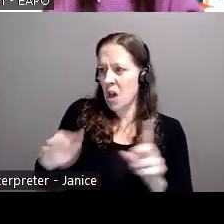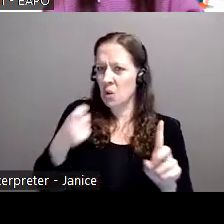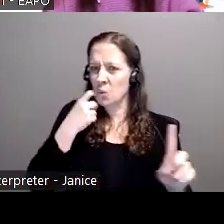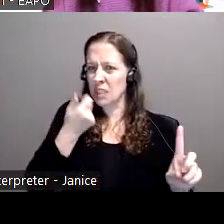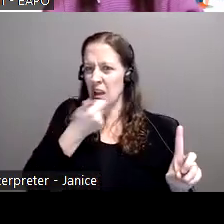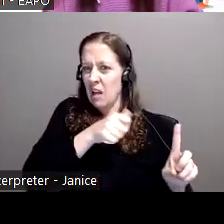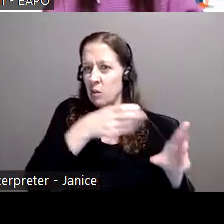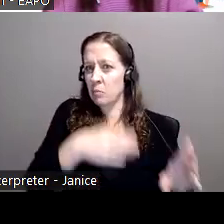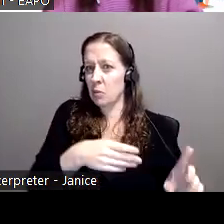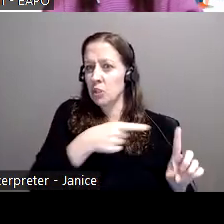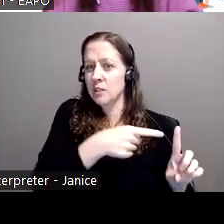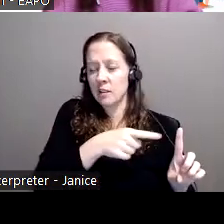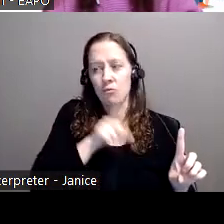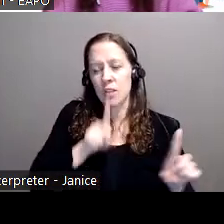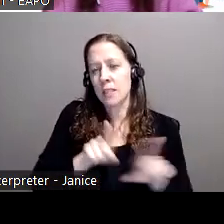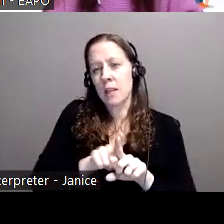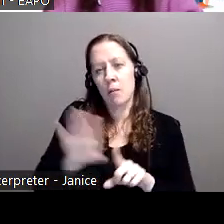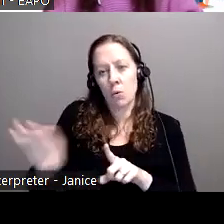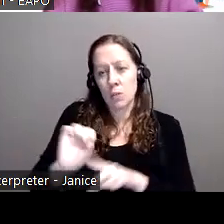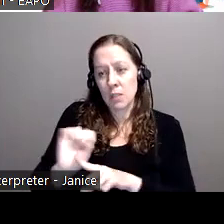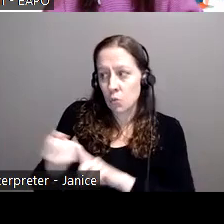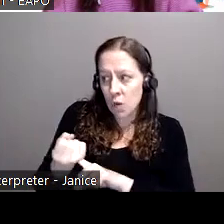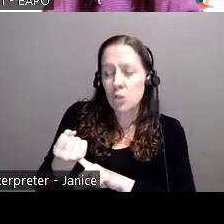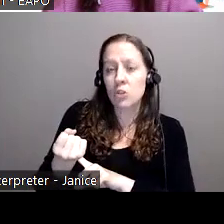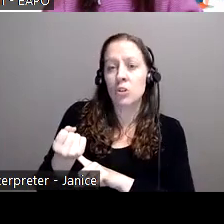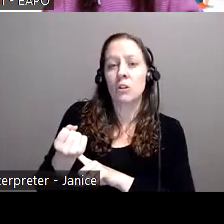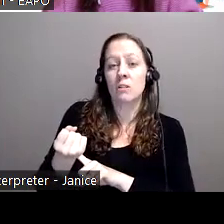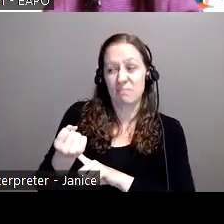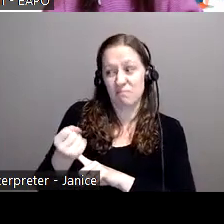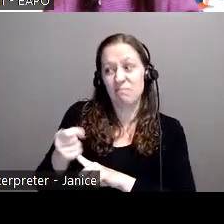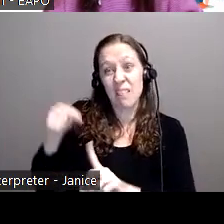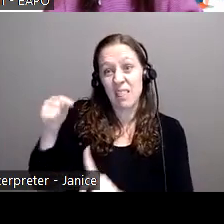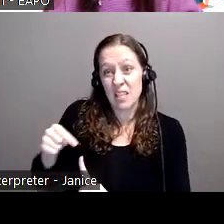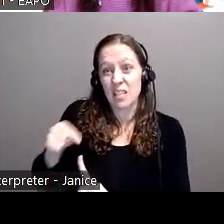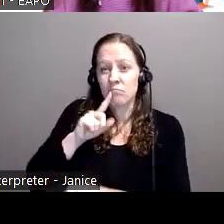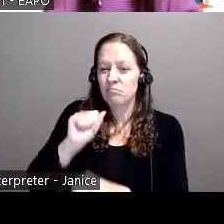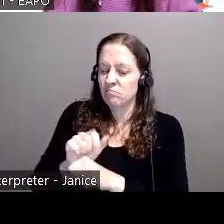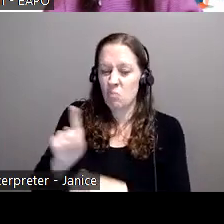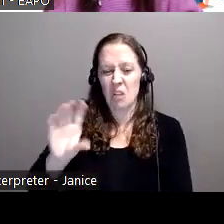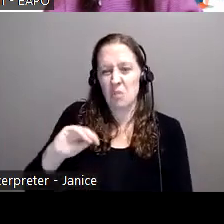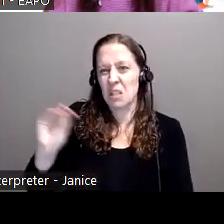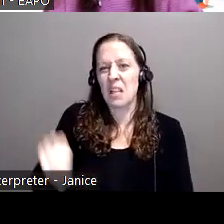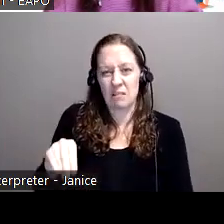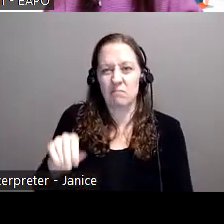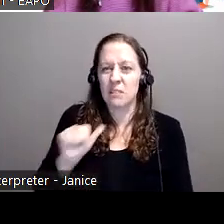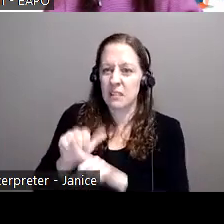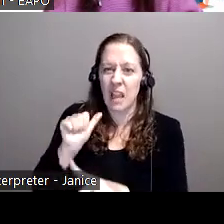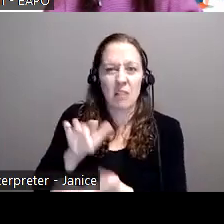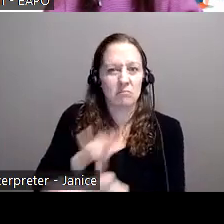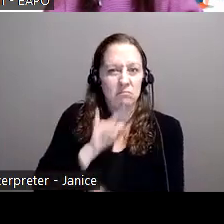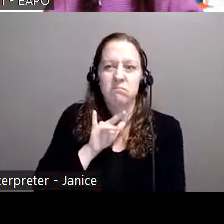another victim in the same situation as you, um, this is a hundred percent of scam. Um, you know, and then we give, you know,